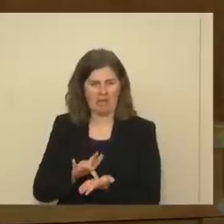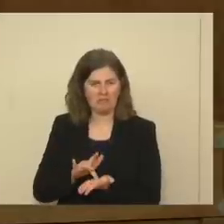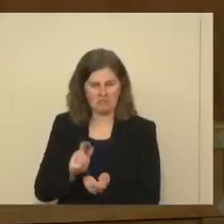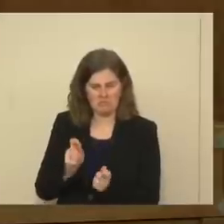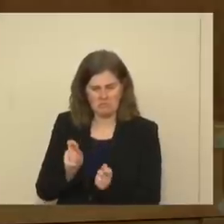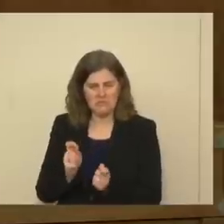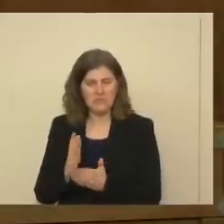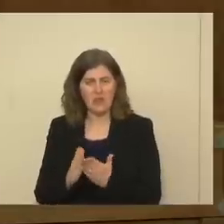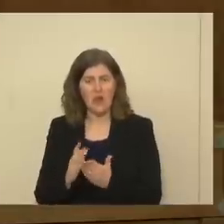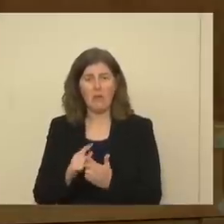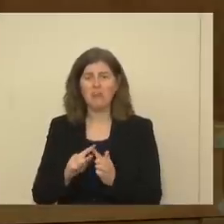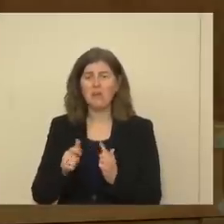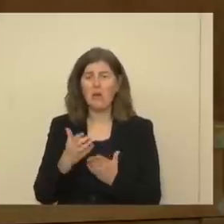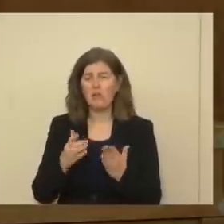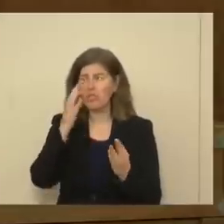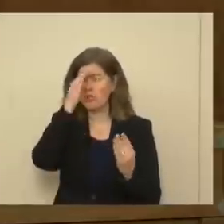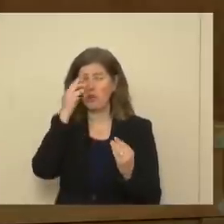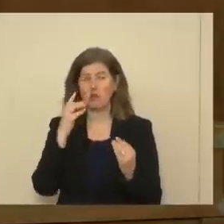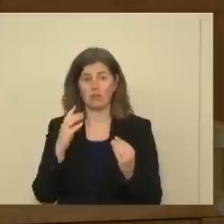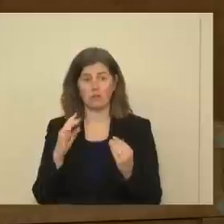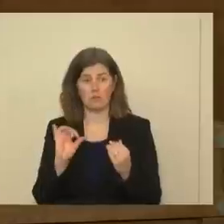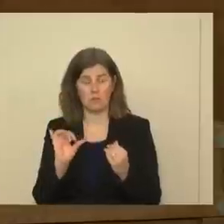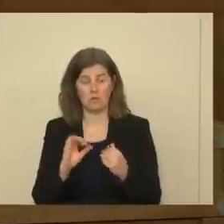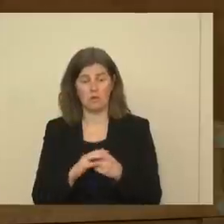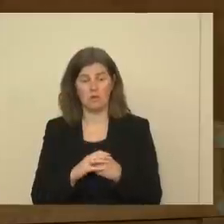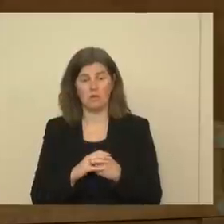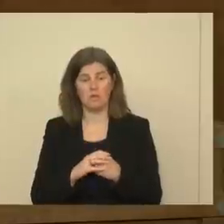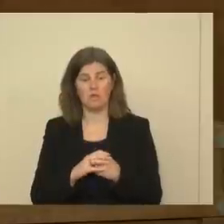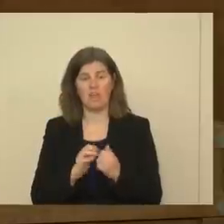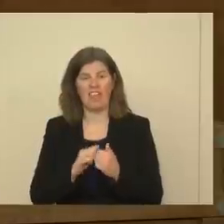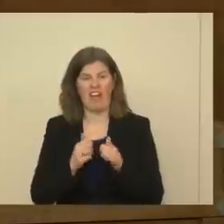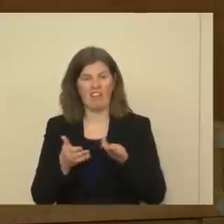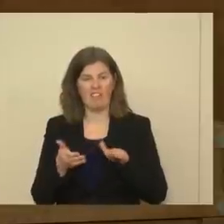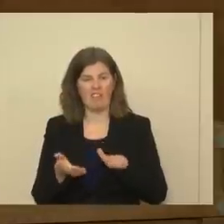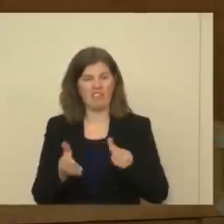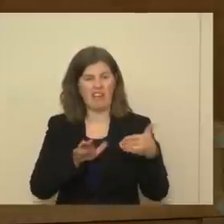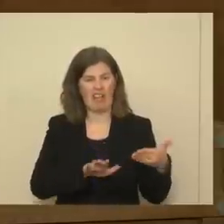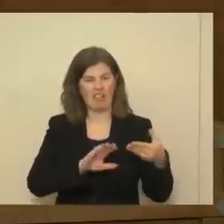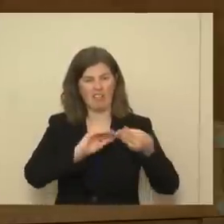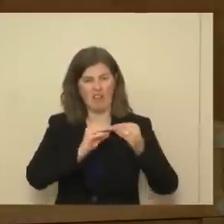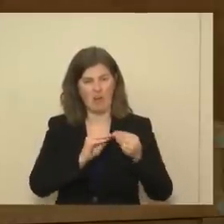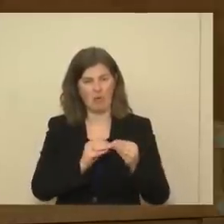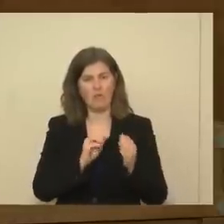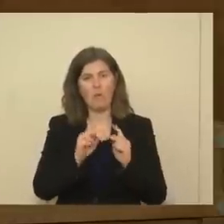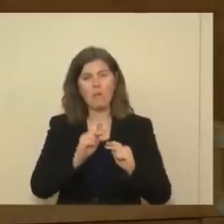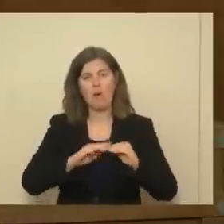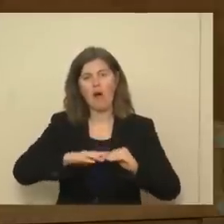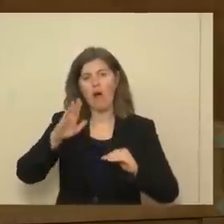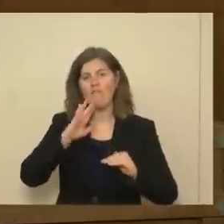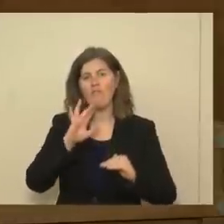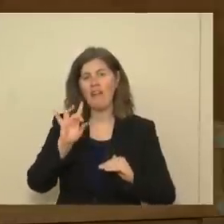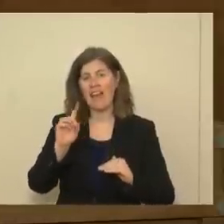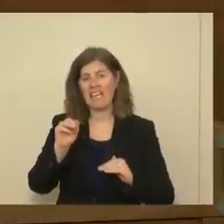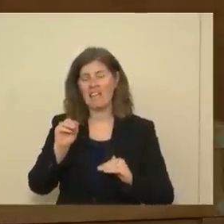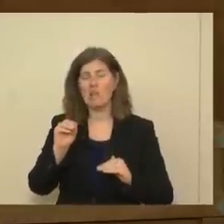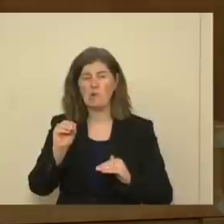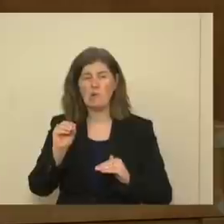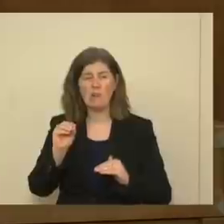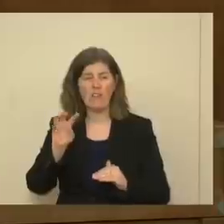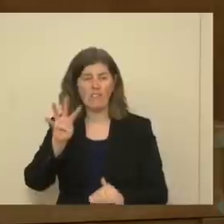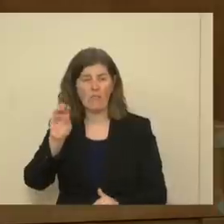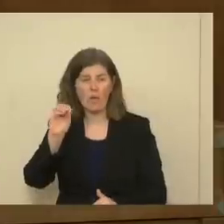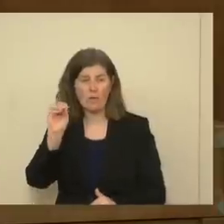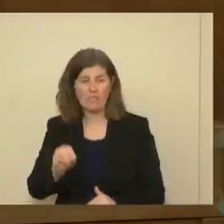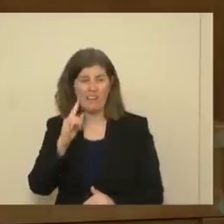But a couple other things to think about. Number one, the fatality rate in people over 80 is 40% if they get